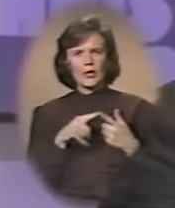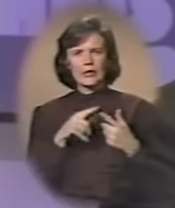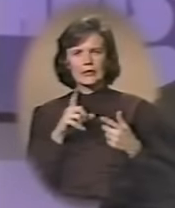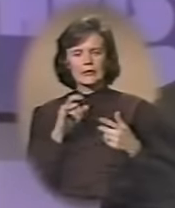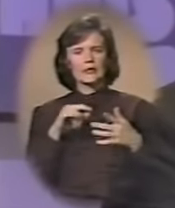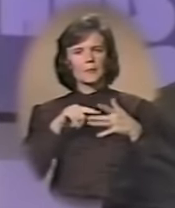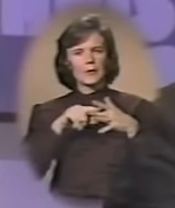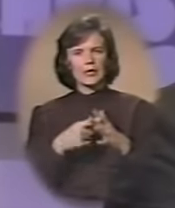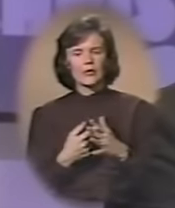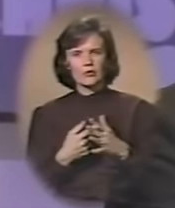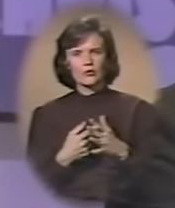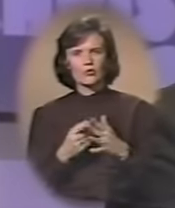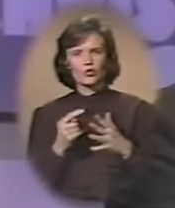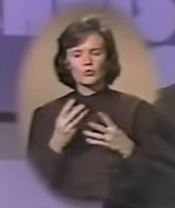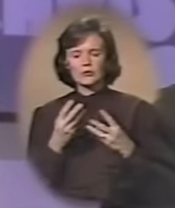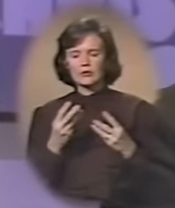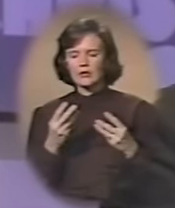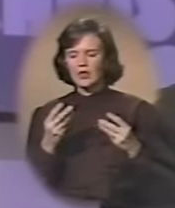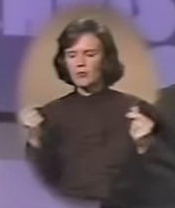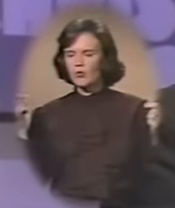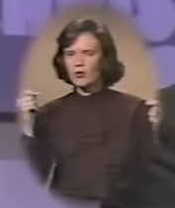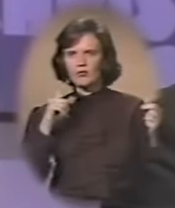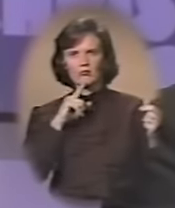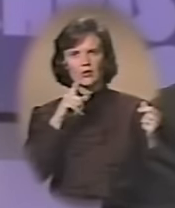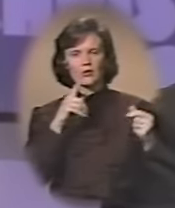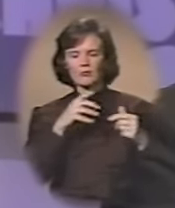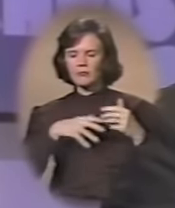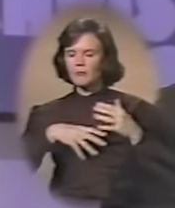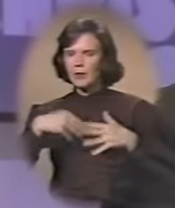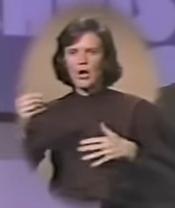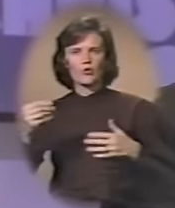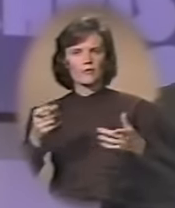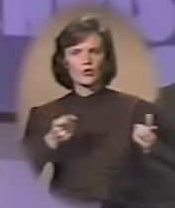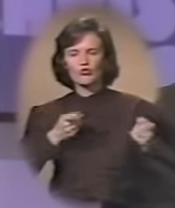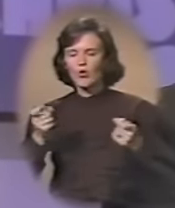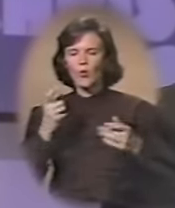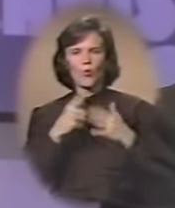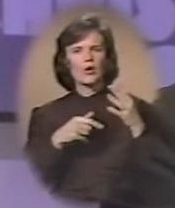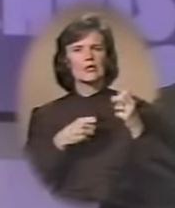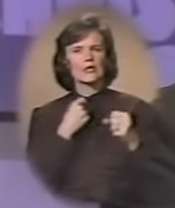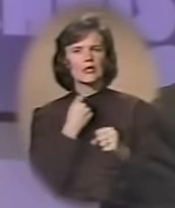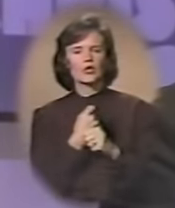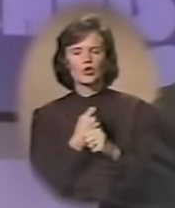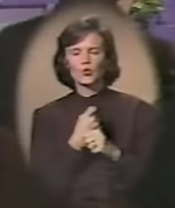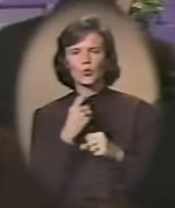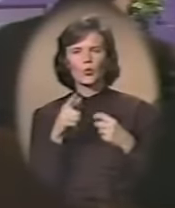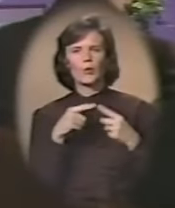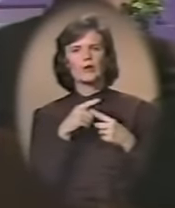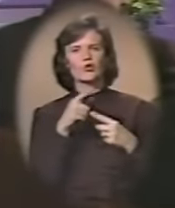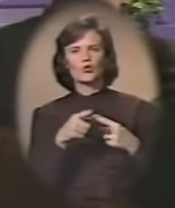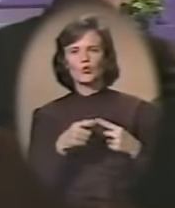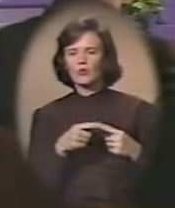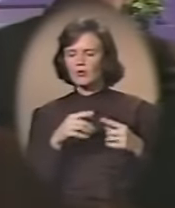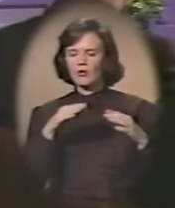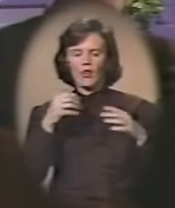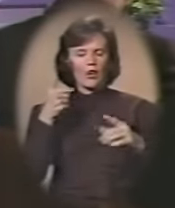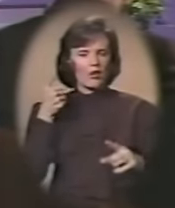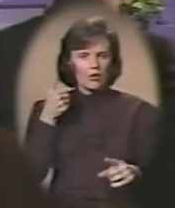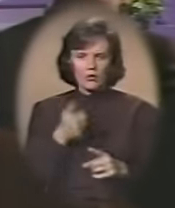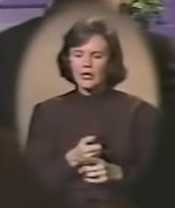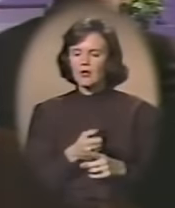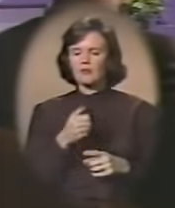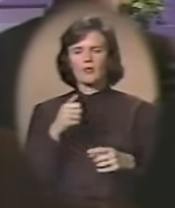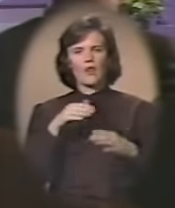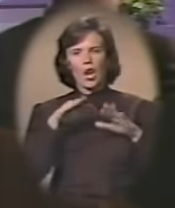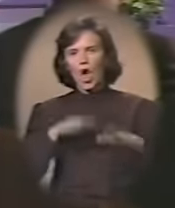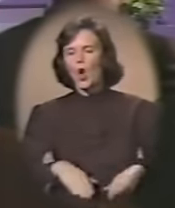begin to slip away, really beyond control? What year was it when you were hitting bottom? And